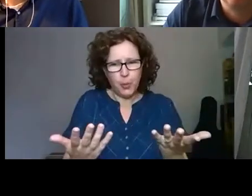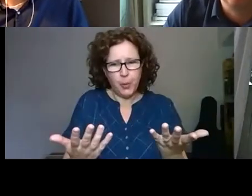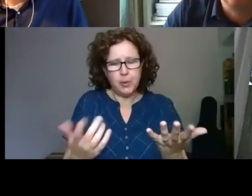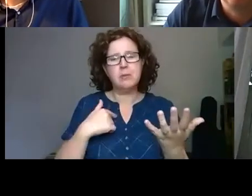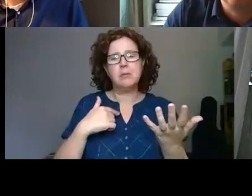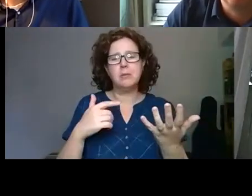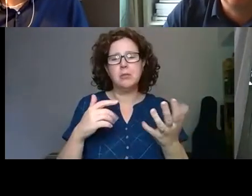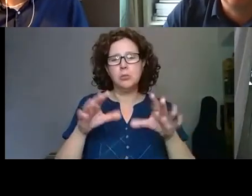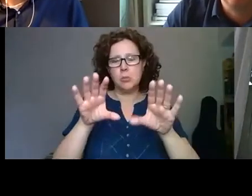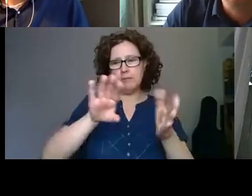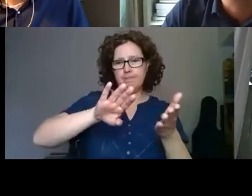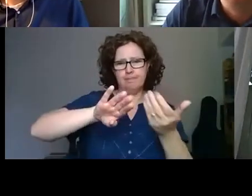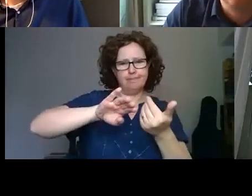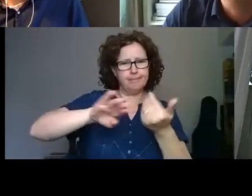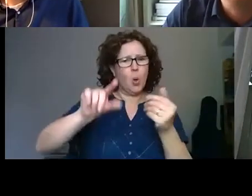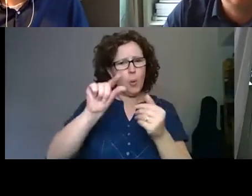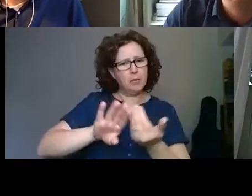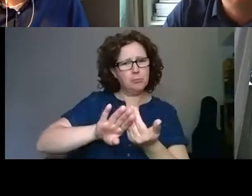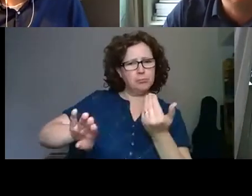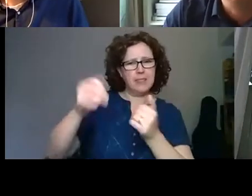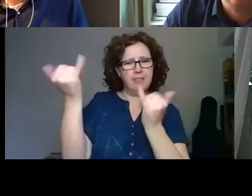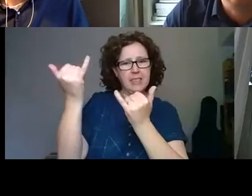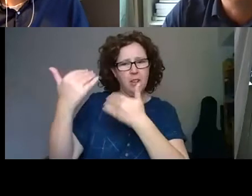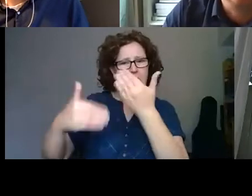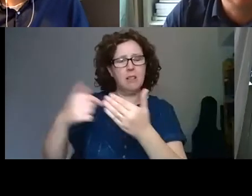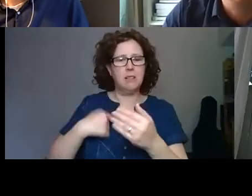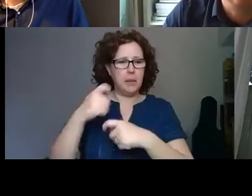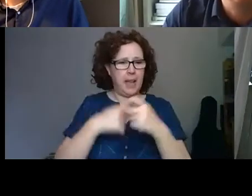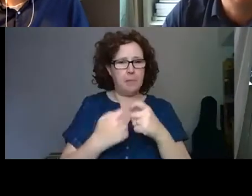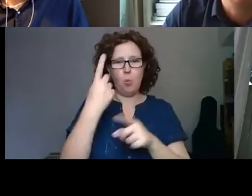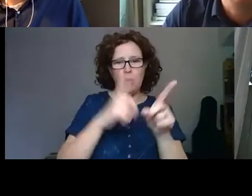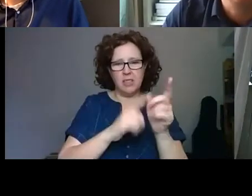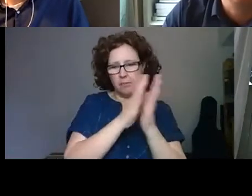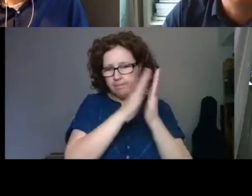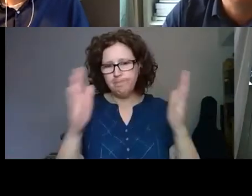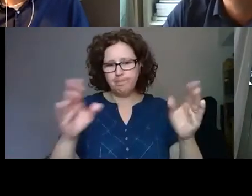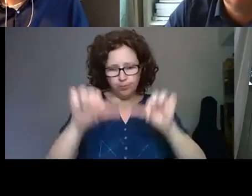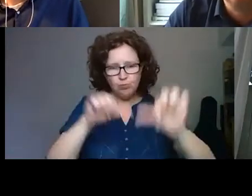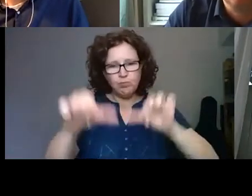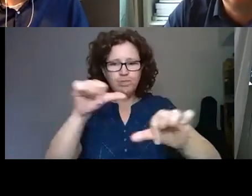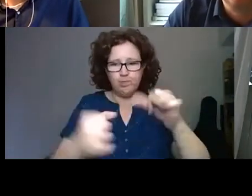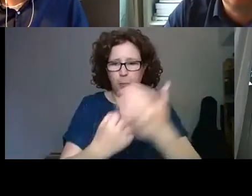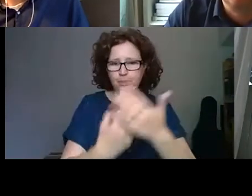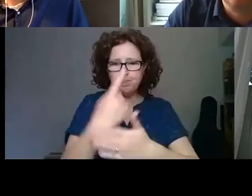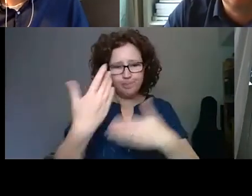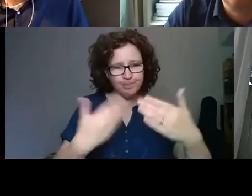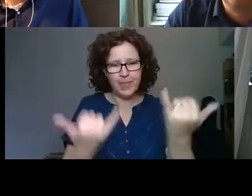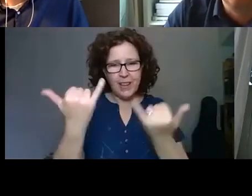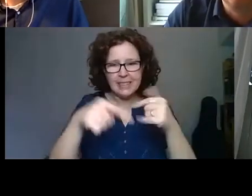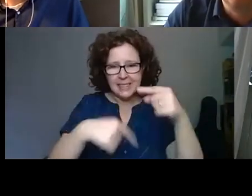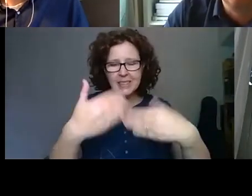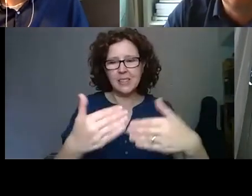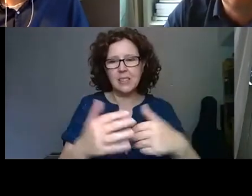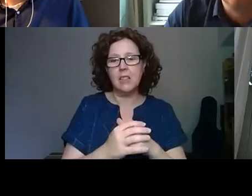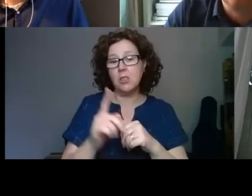the, from the festival format to a year round programme of, of activity. So I should say, first of all, that we